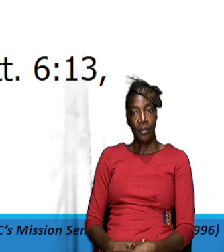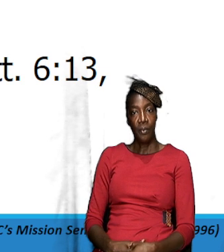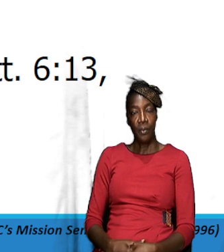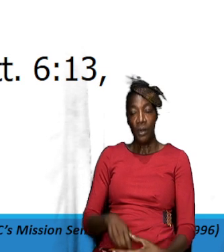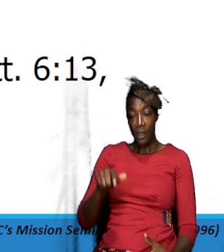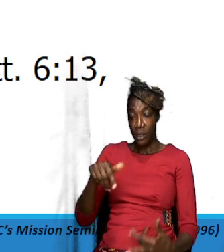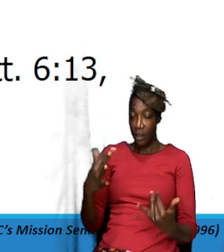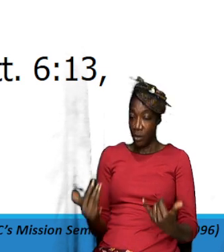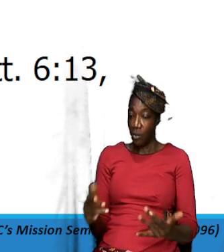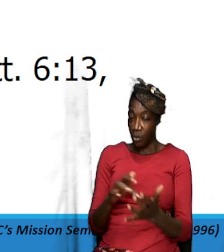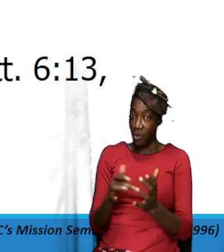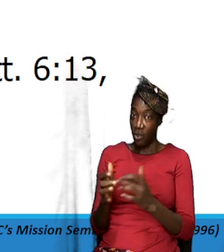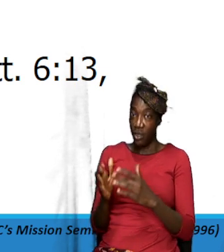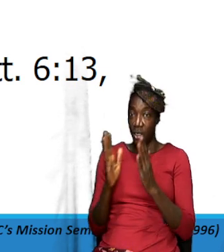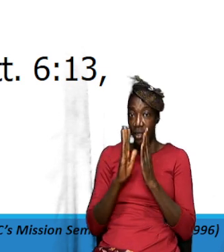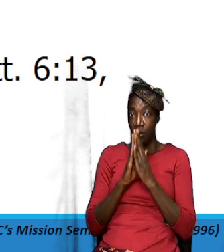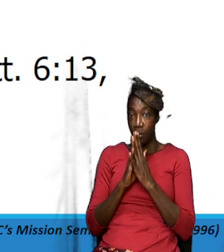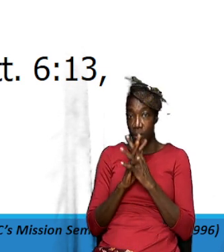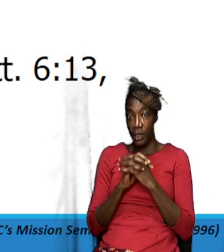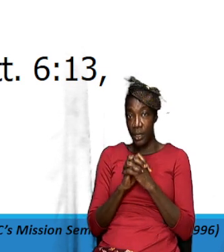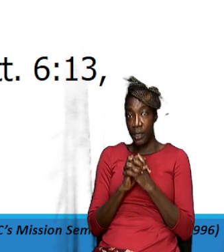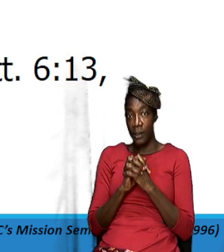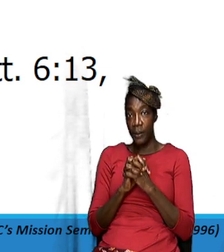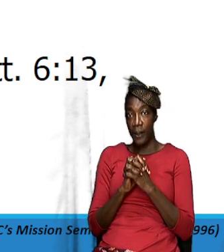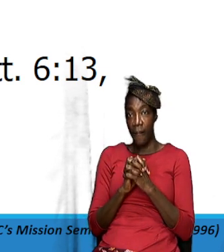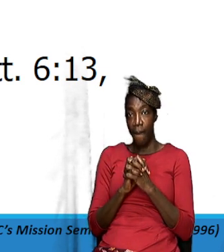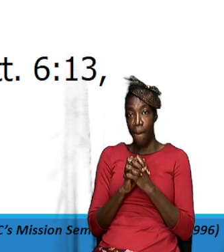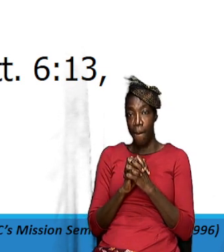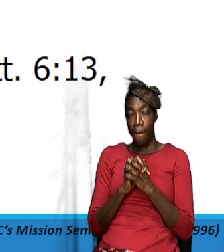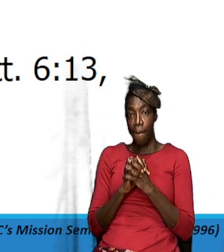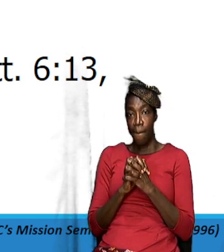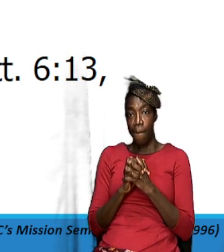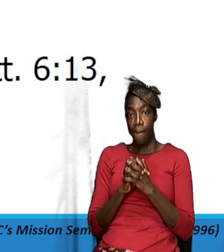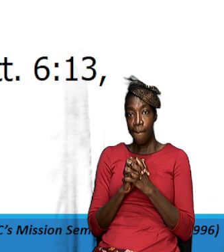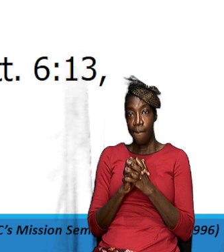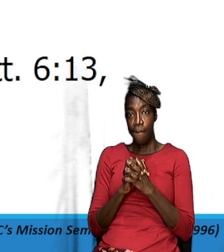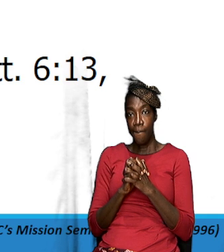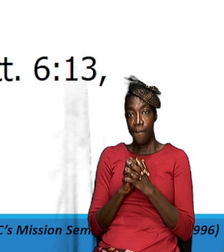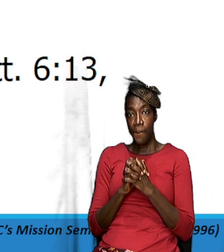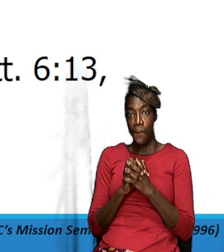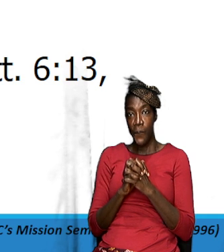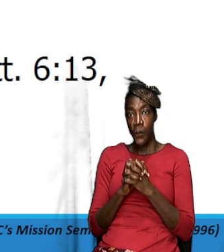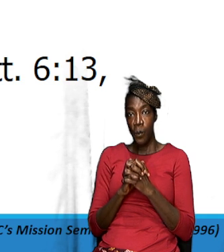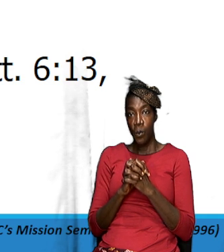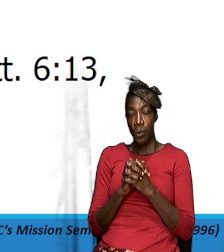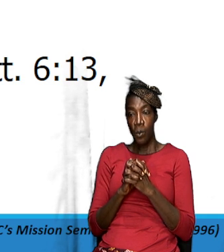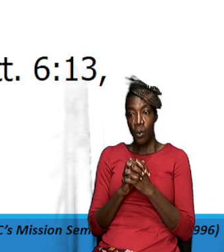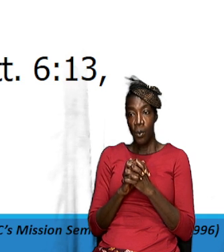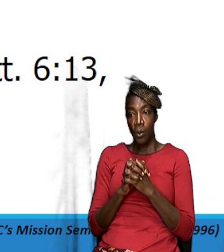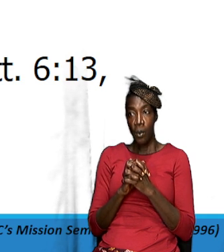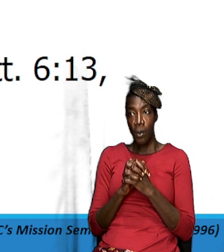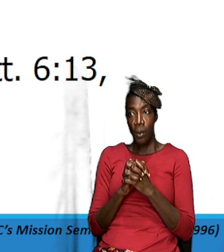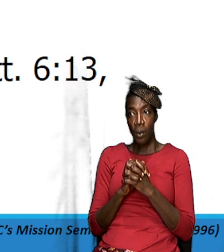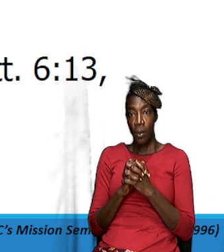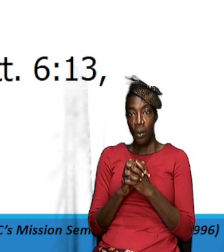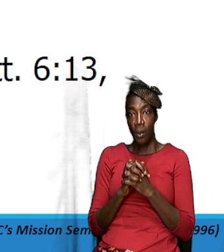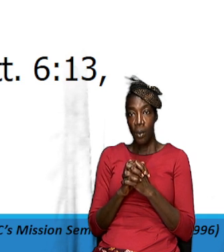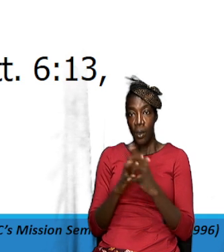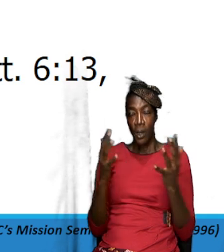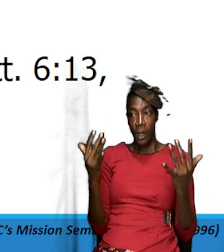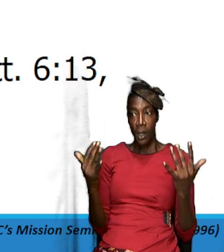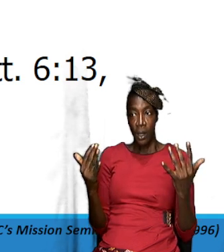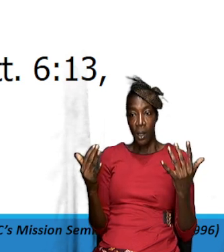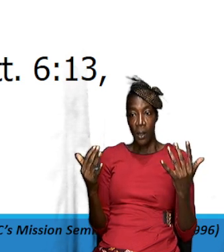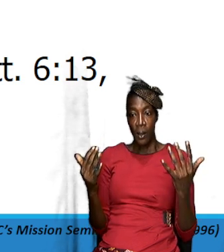this is how Jesus prayed and this is how he he this is how